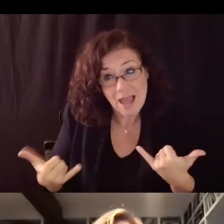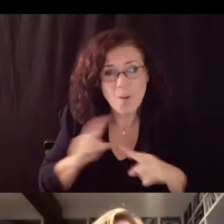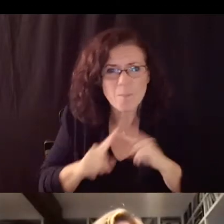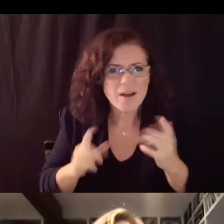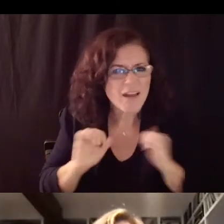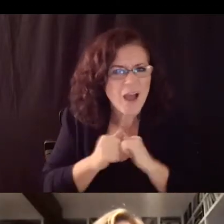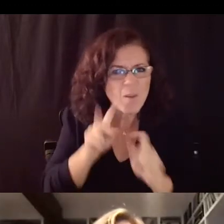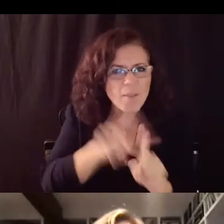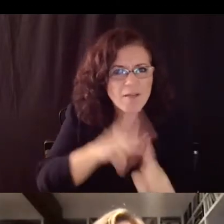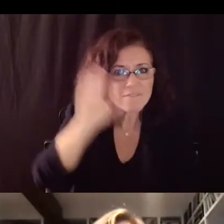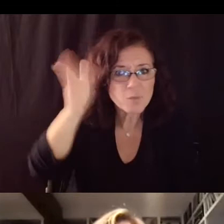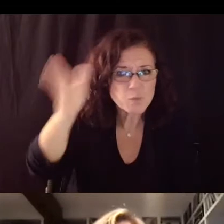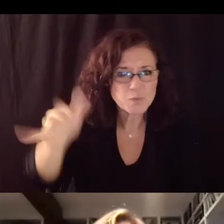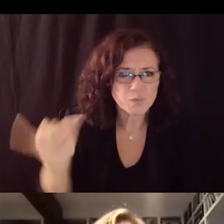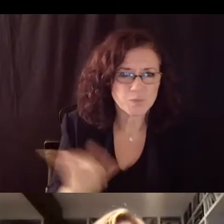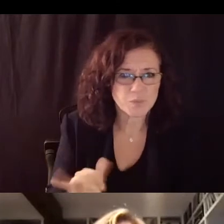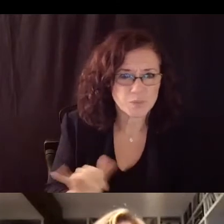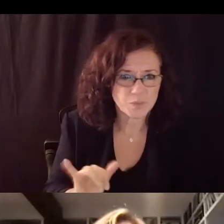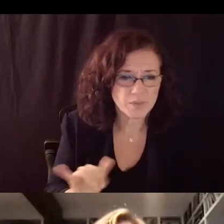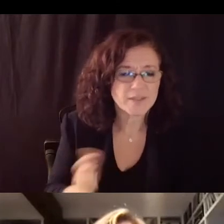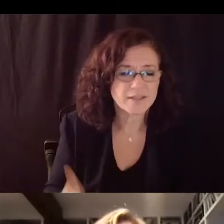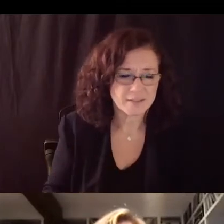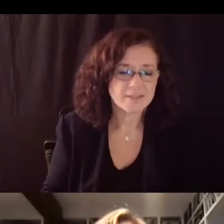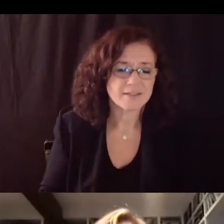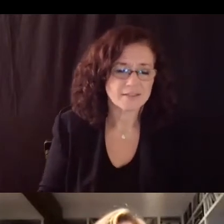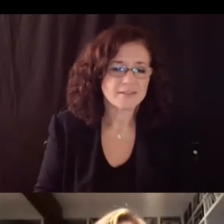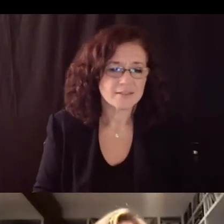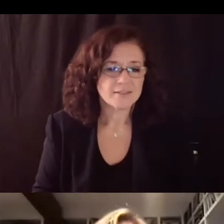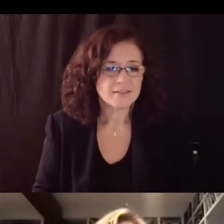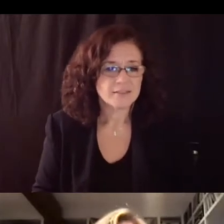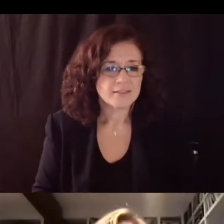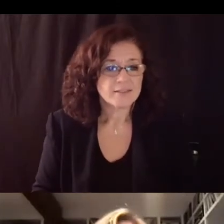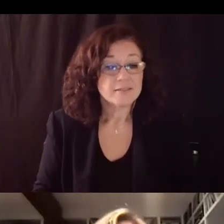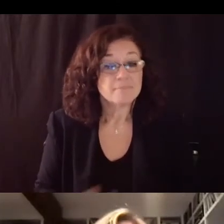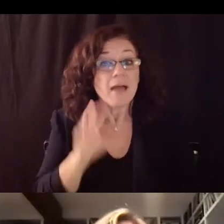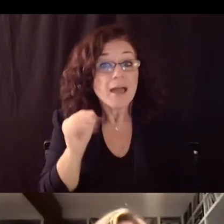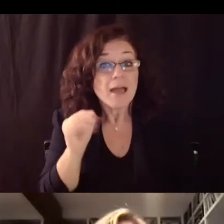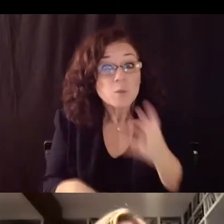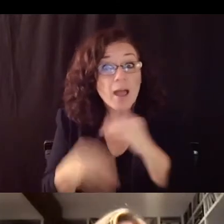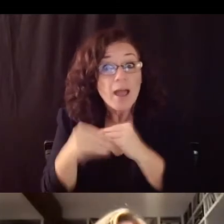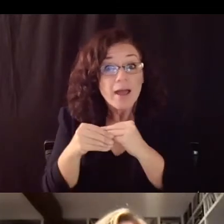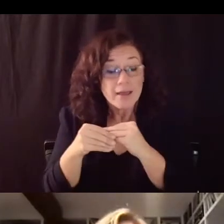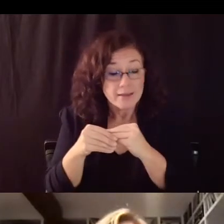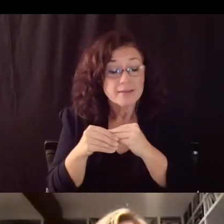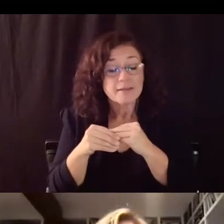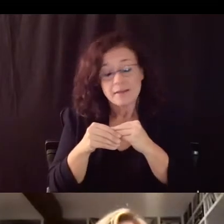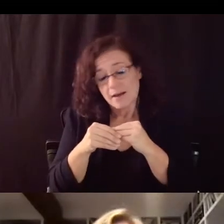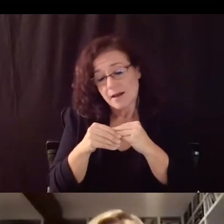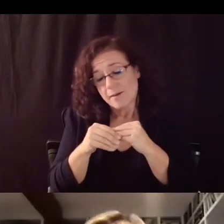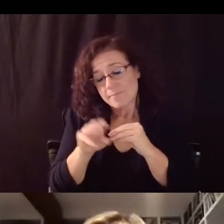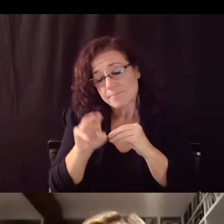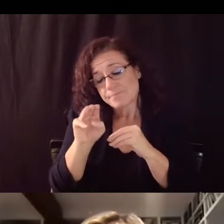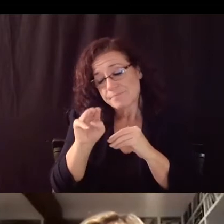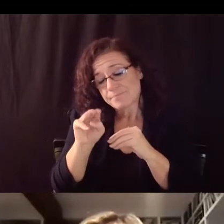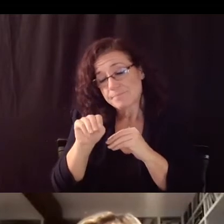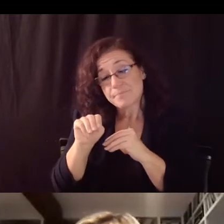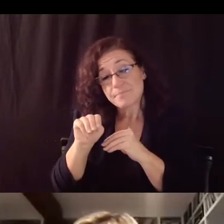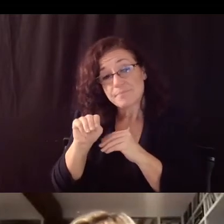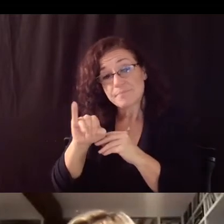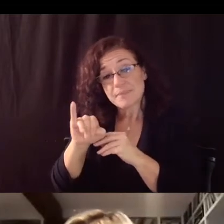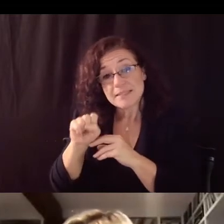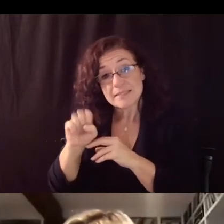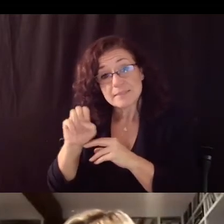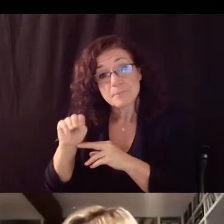to this you know in our learning um and and and and to add on to um miss me know miss knows it with you know with